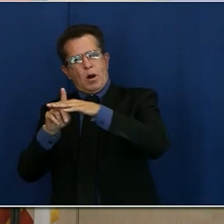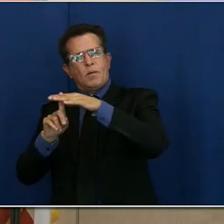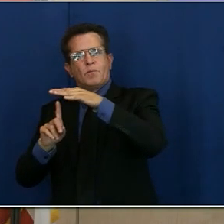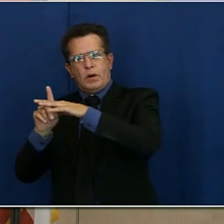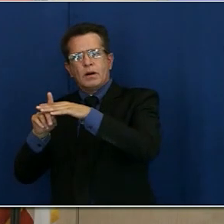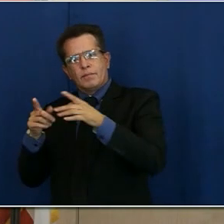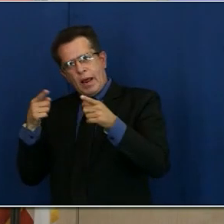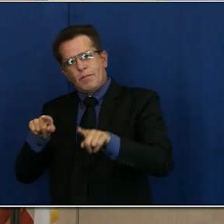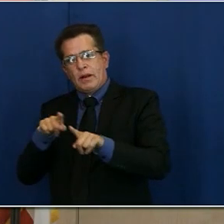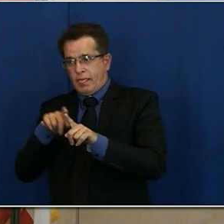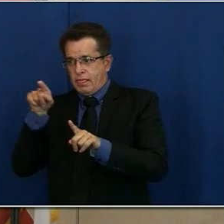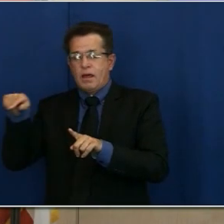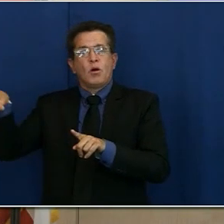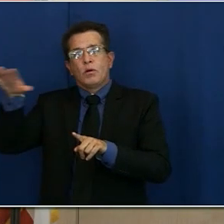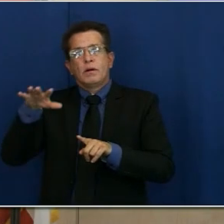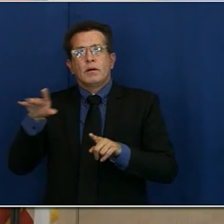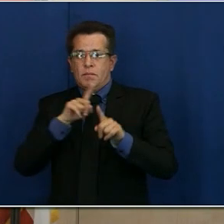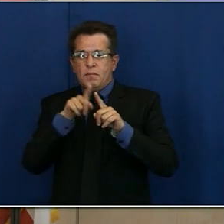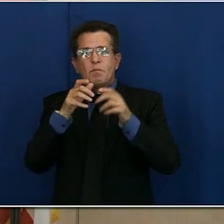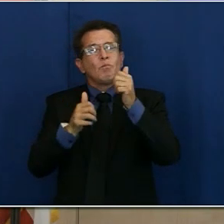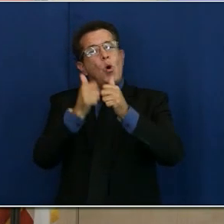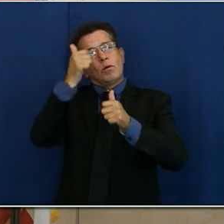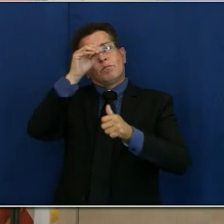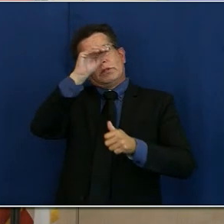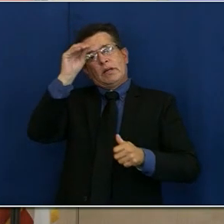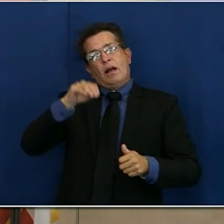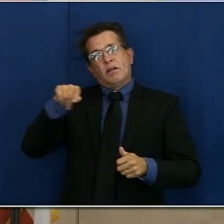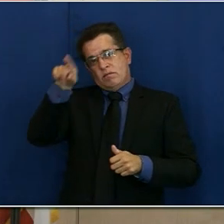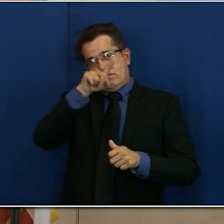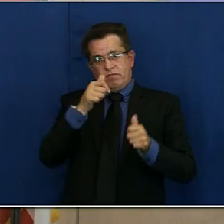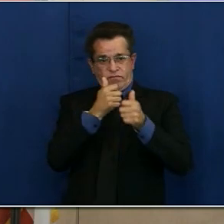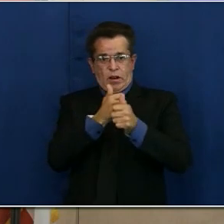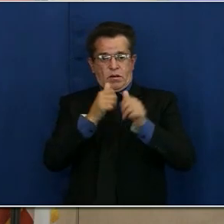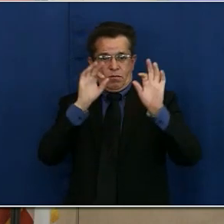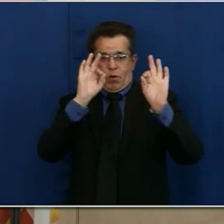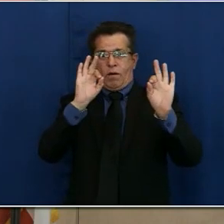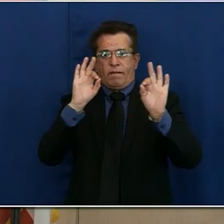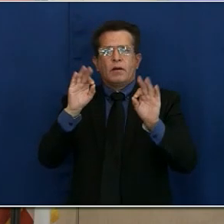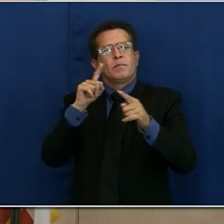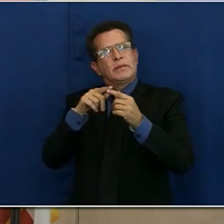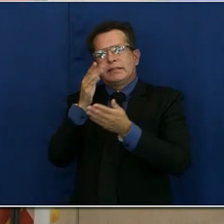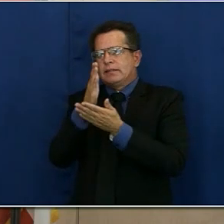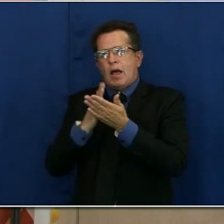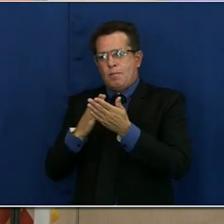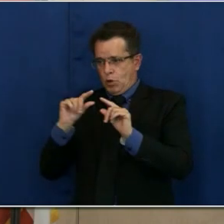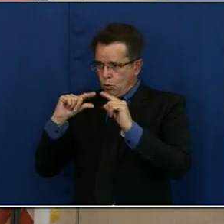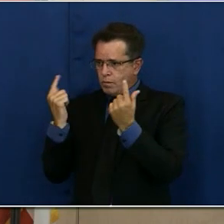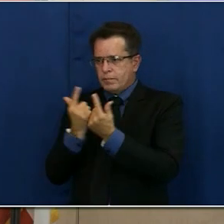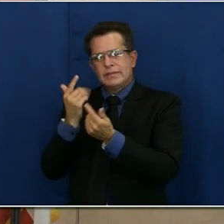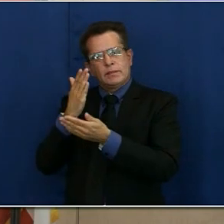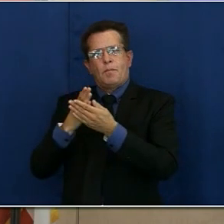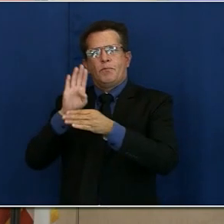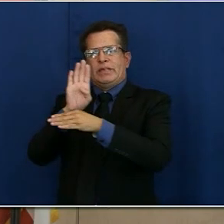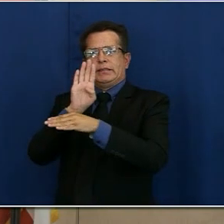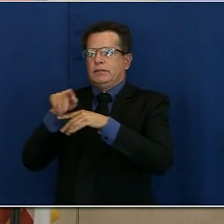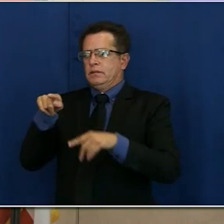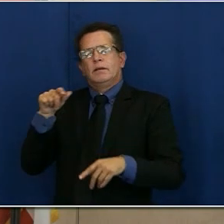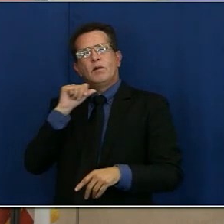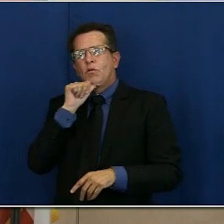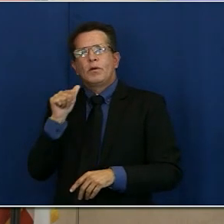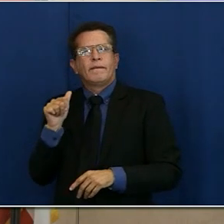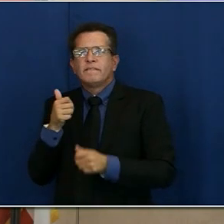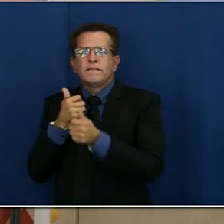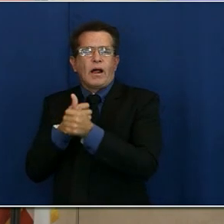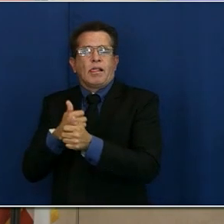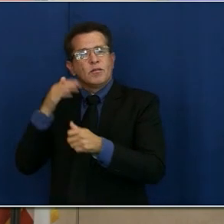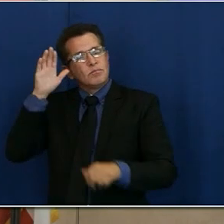is definitely adhering, there are some individuals and some groups, some businesses that are not. So we